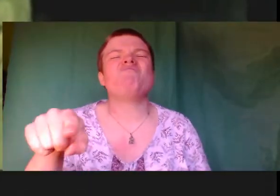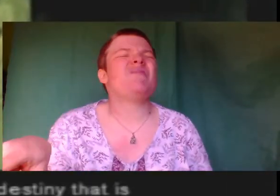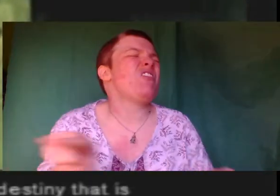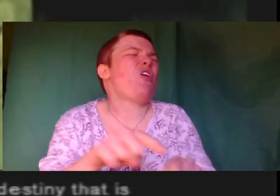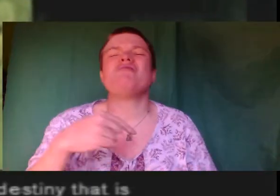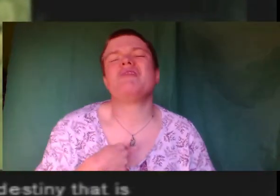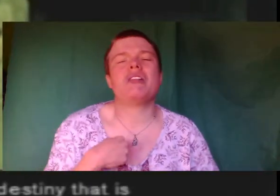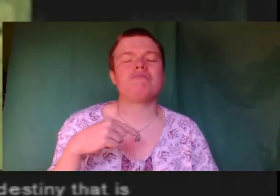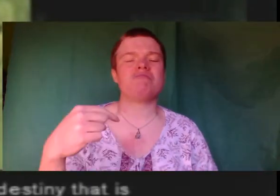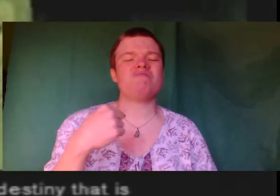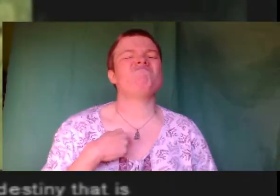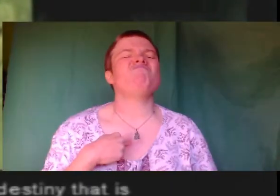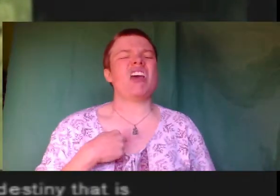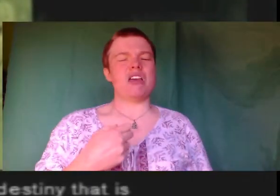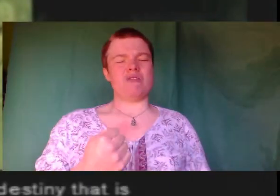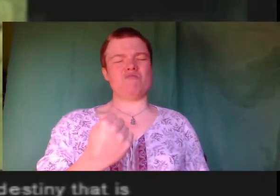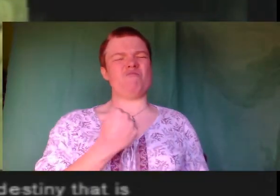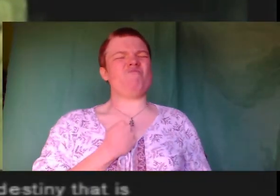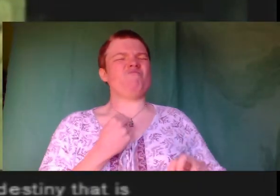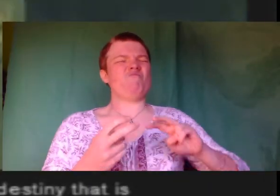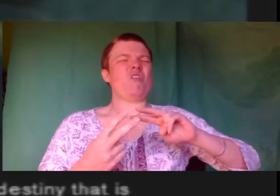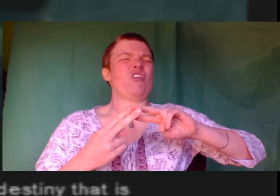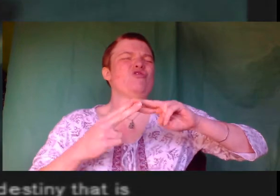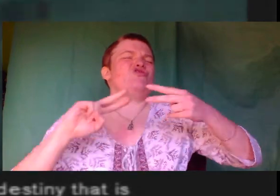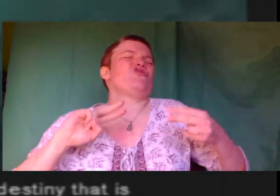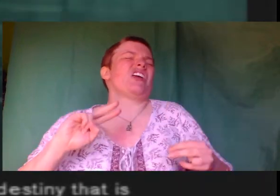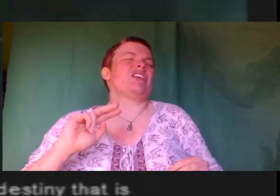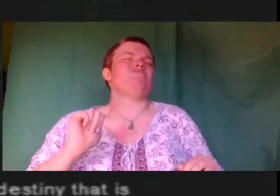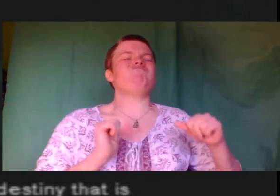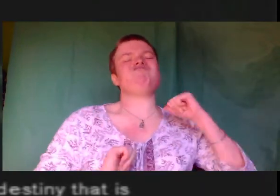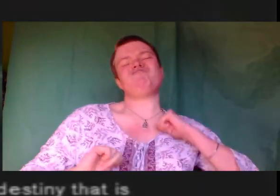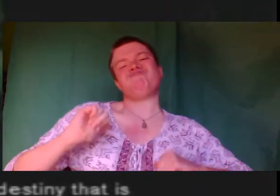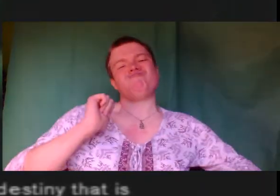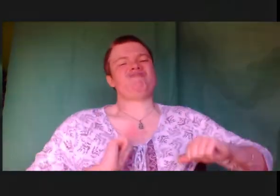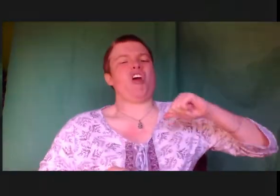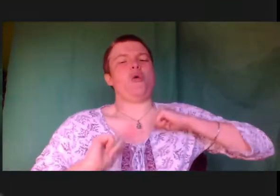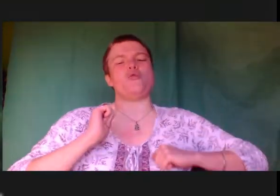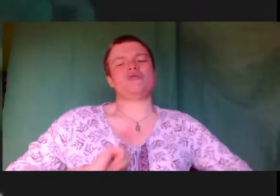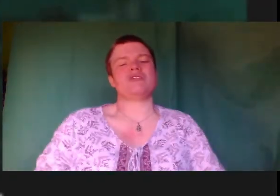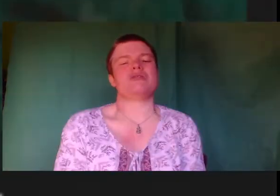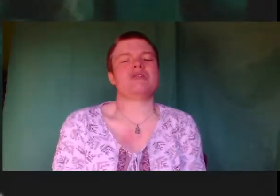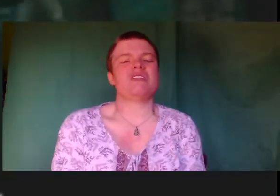you, I'm proud of the destiny that is encoded into my very genes.